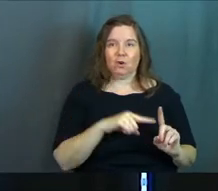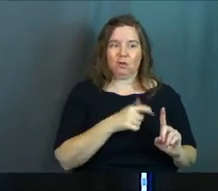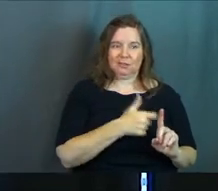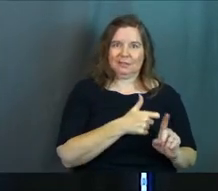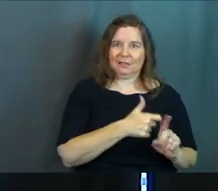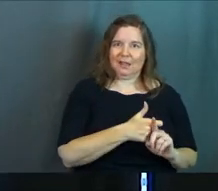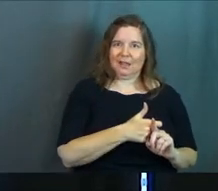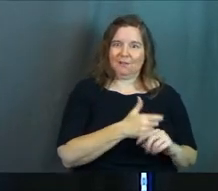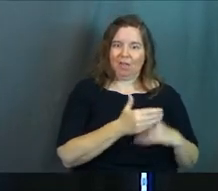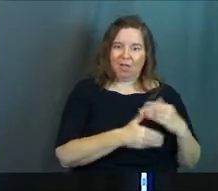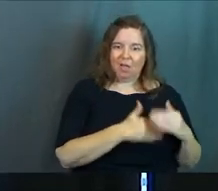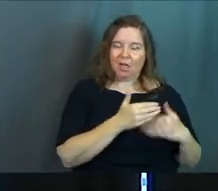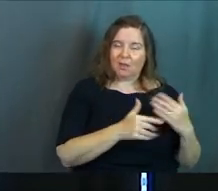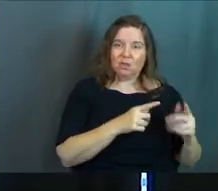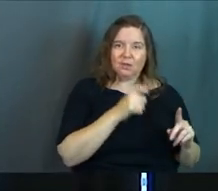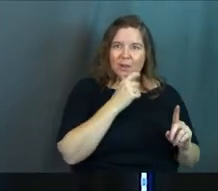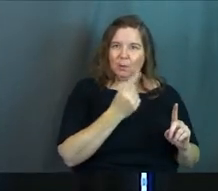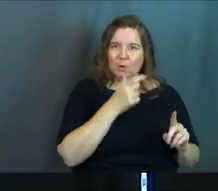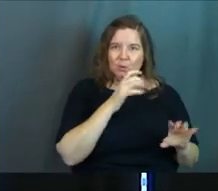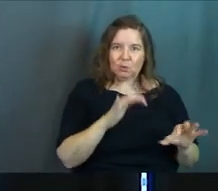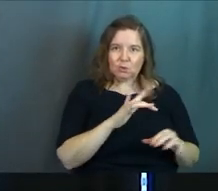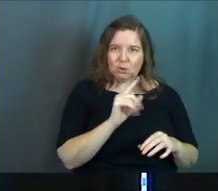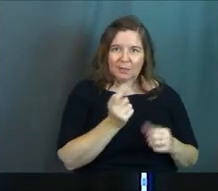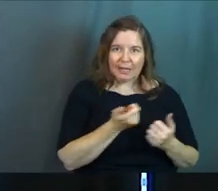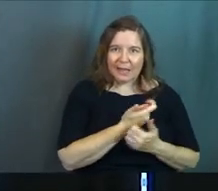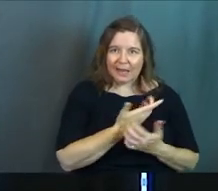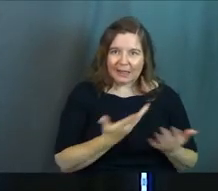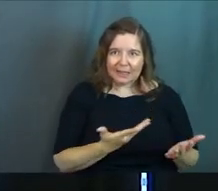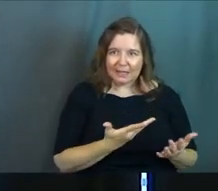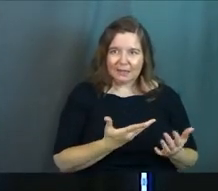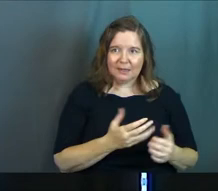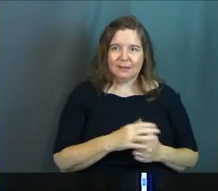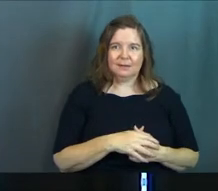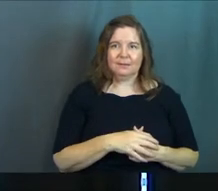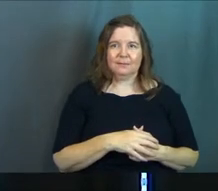training montage because you're not the one who's doing anything.